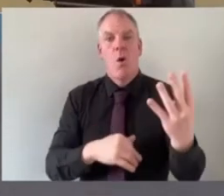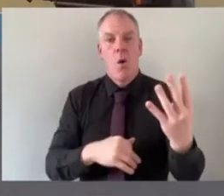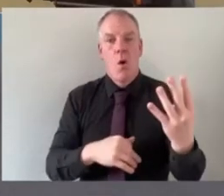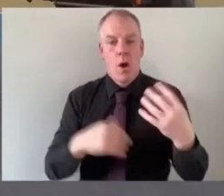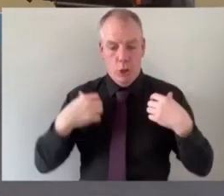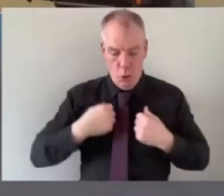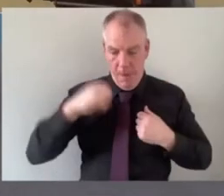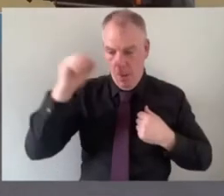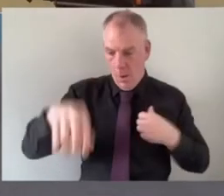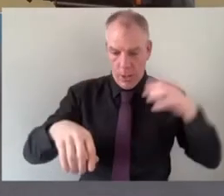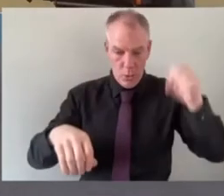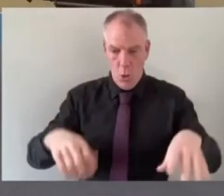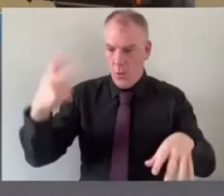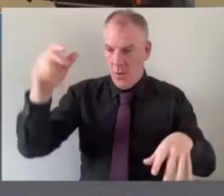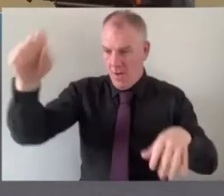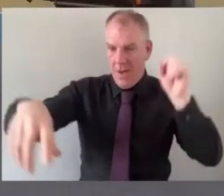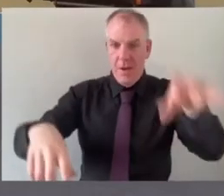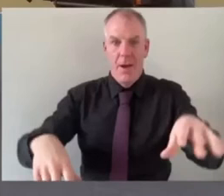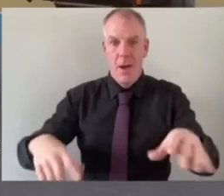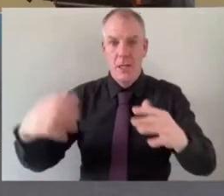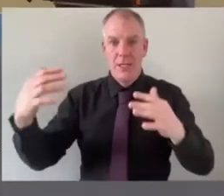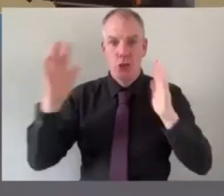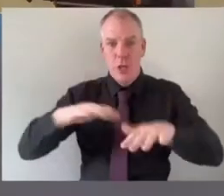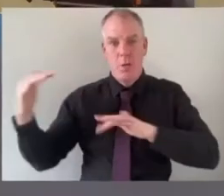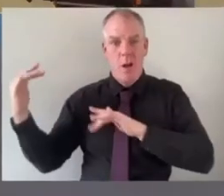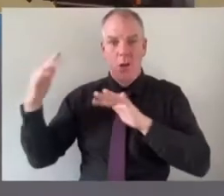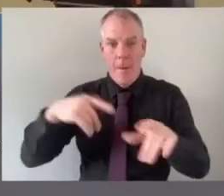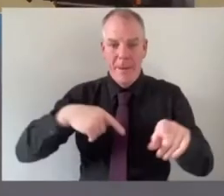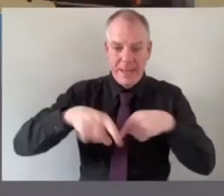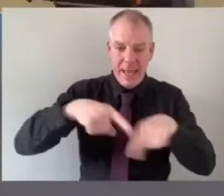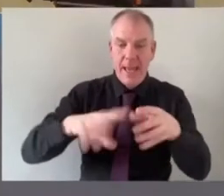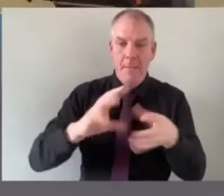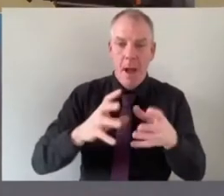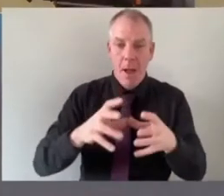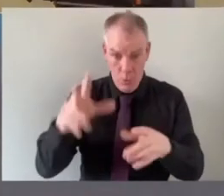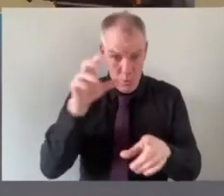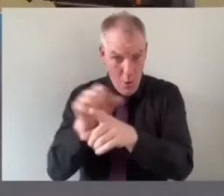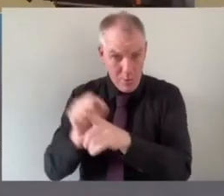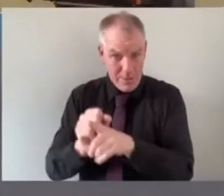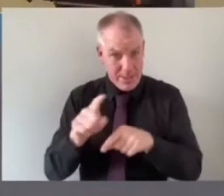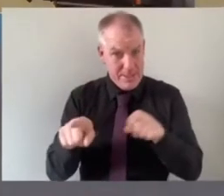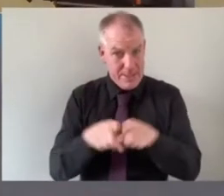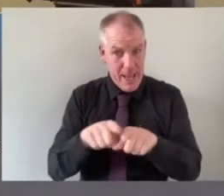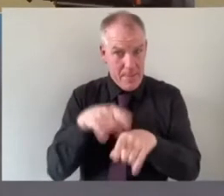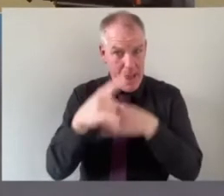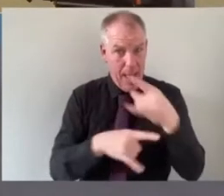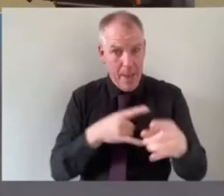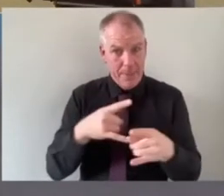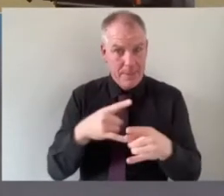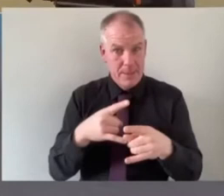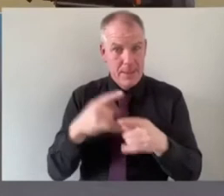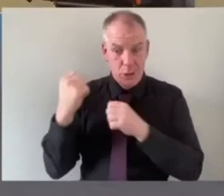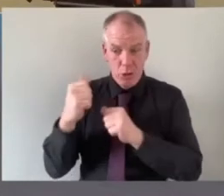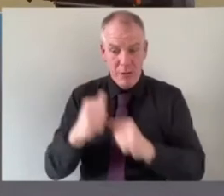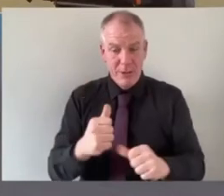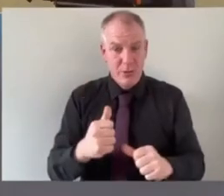loads of kids will just come over they won't care who they are and they'll just kick a ball is that something that you've noticed is happening more as the generations progress or